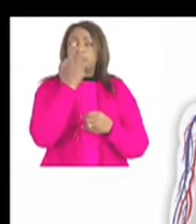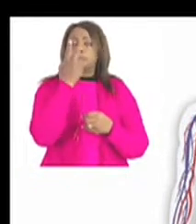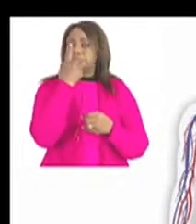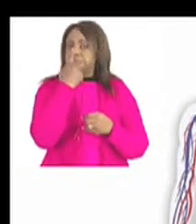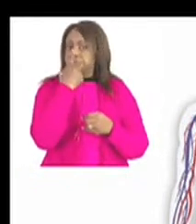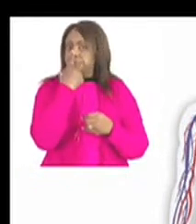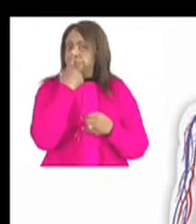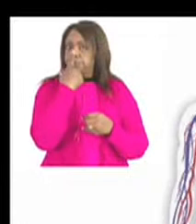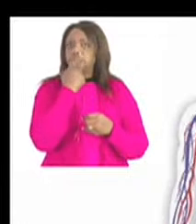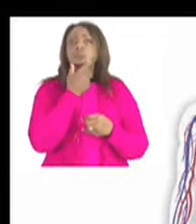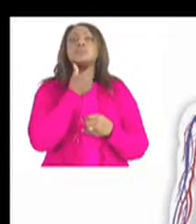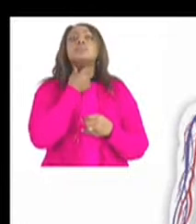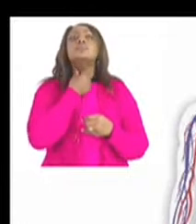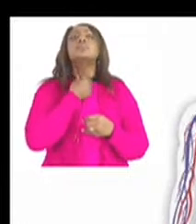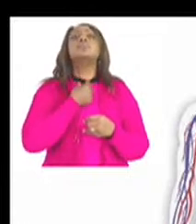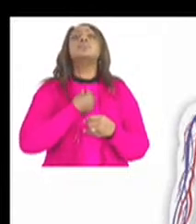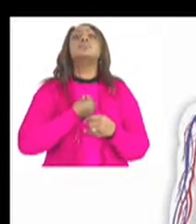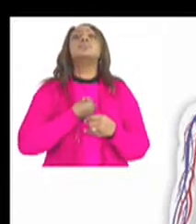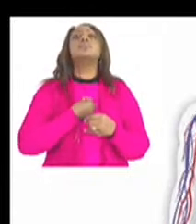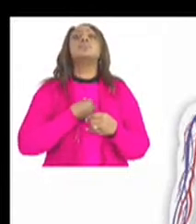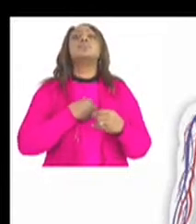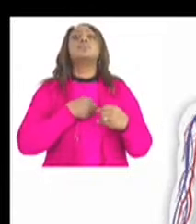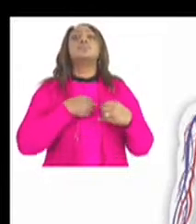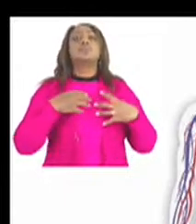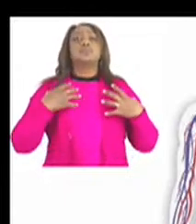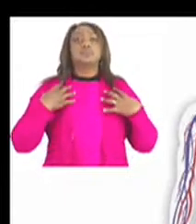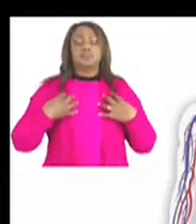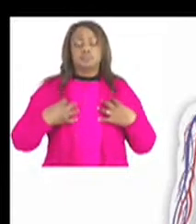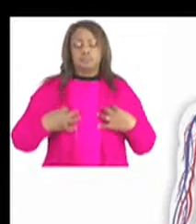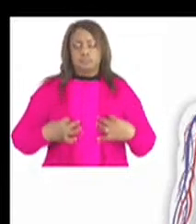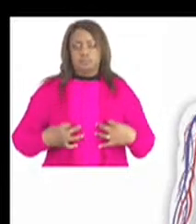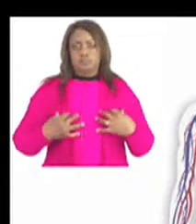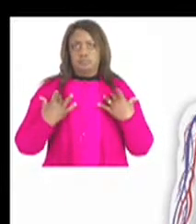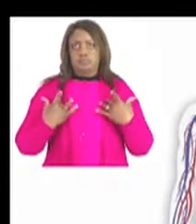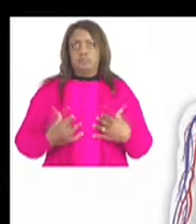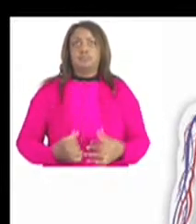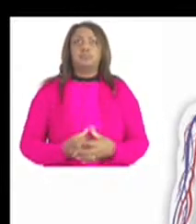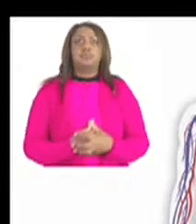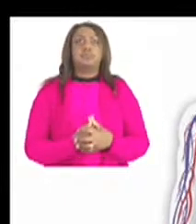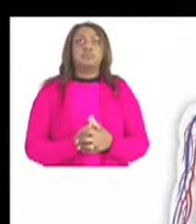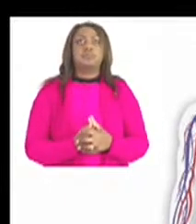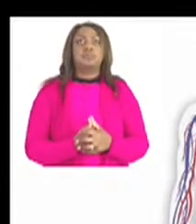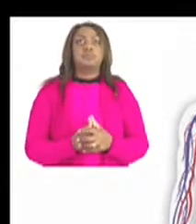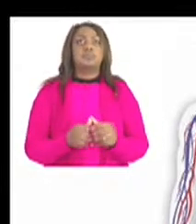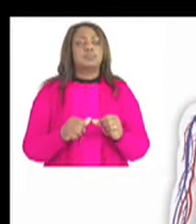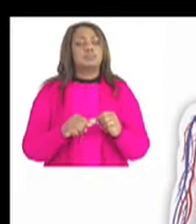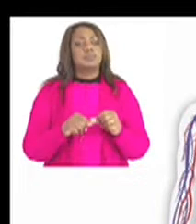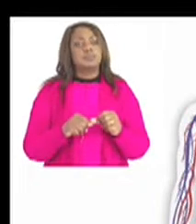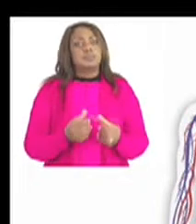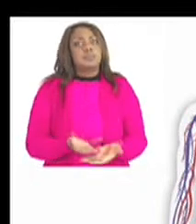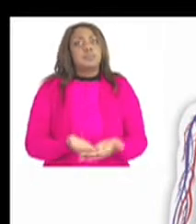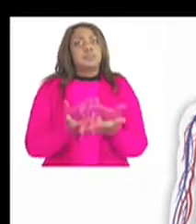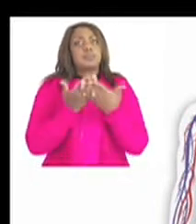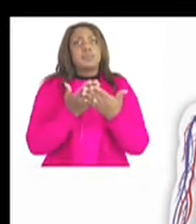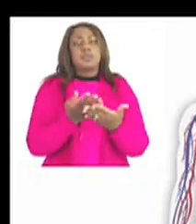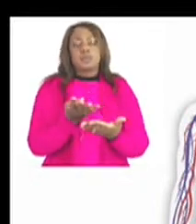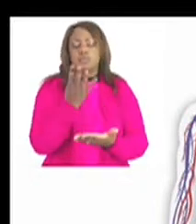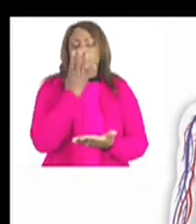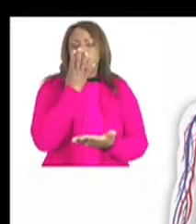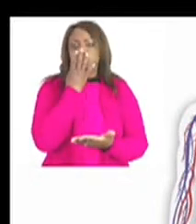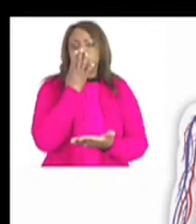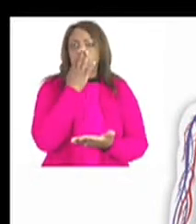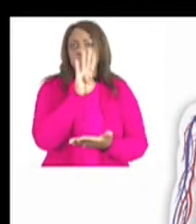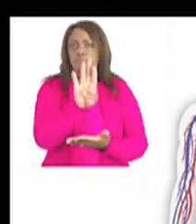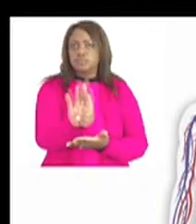trachea and then the lungs it helps you to breathe in